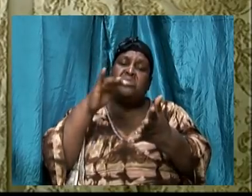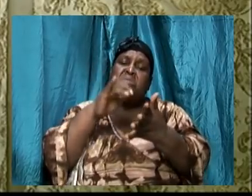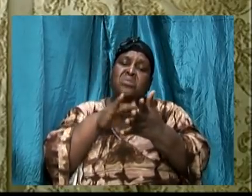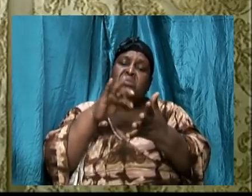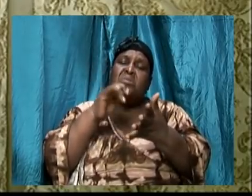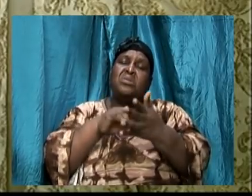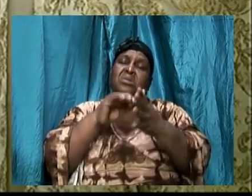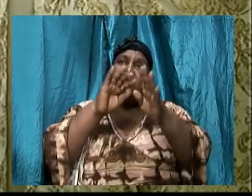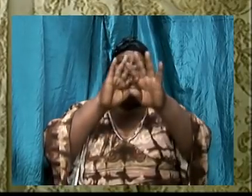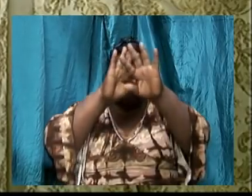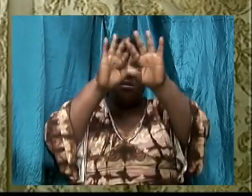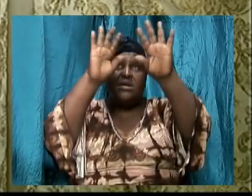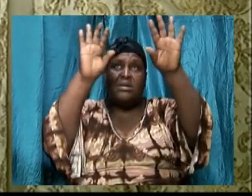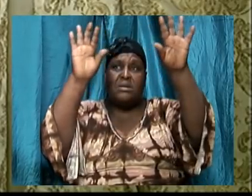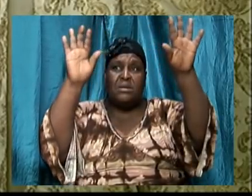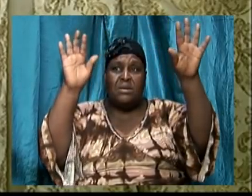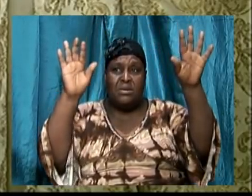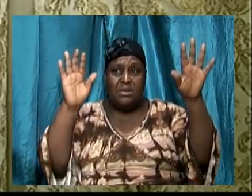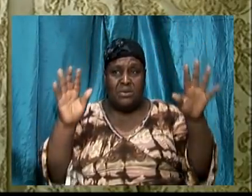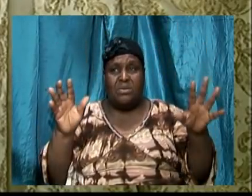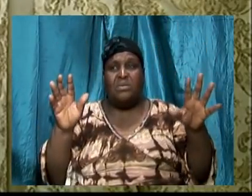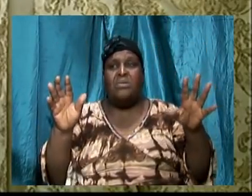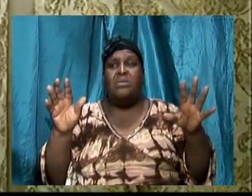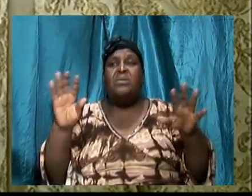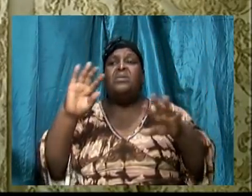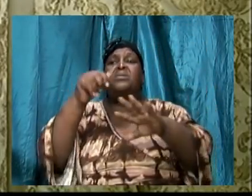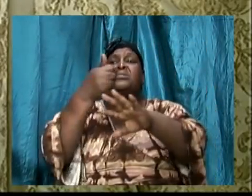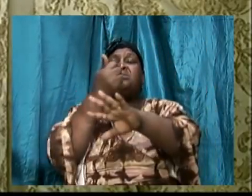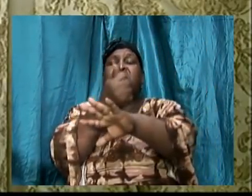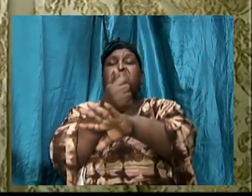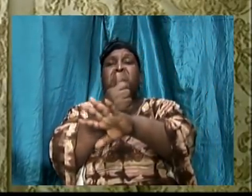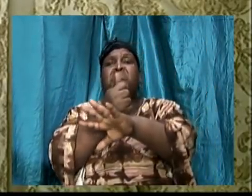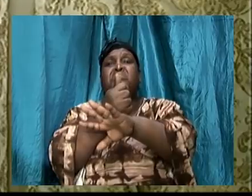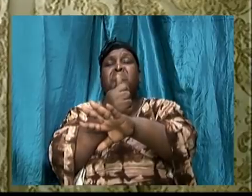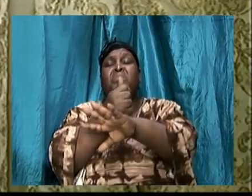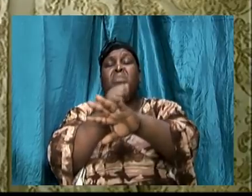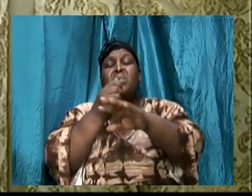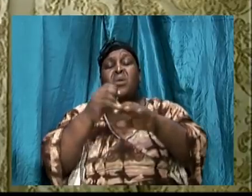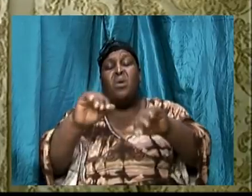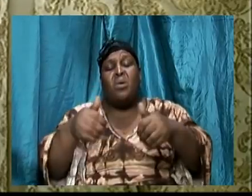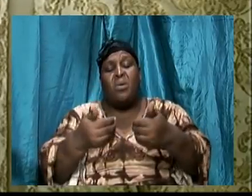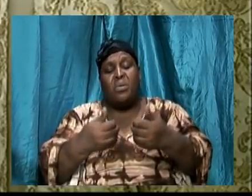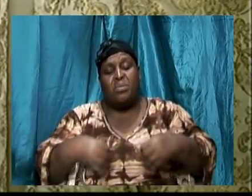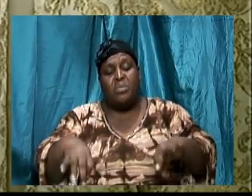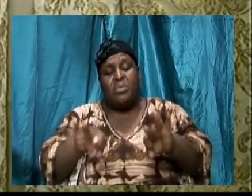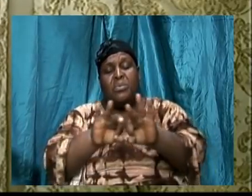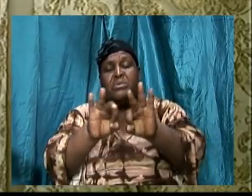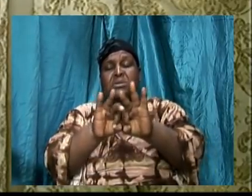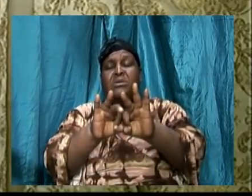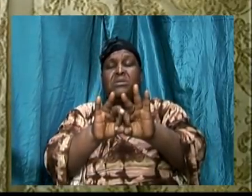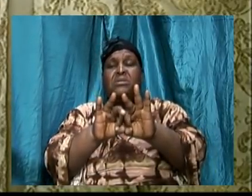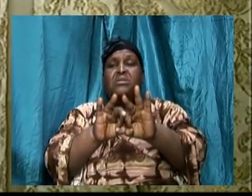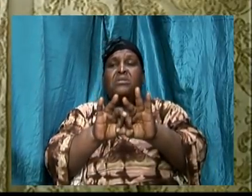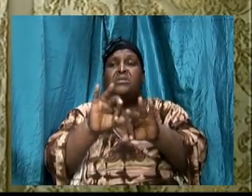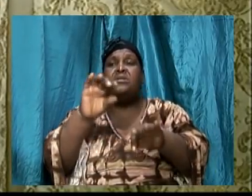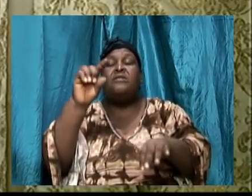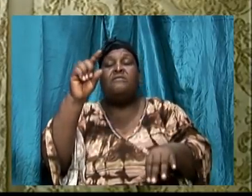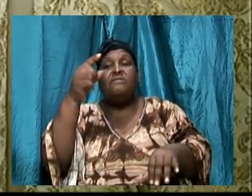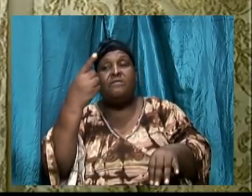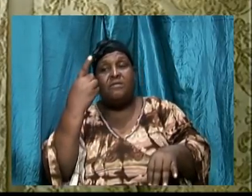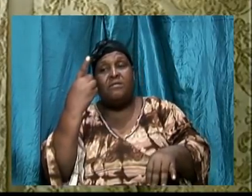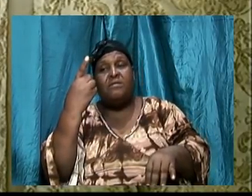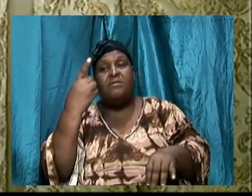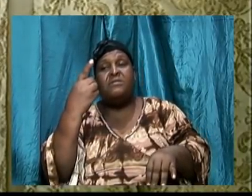properly establish how crucial it is that we, first of all,